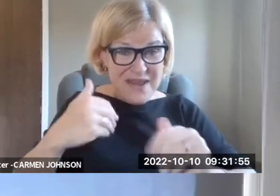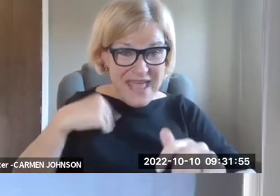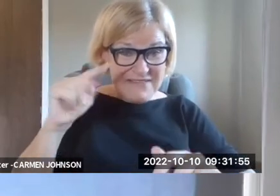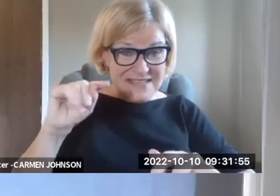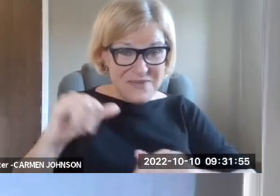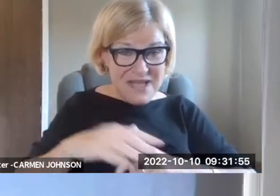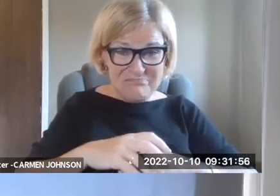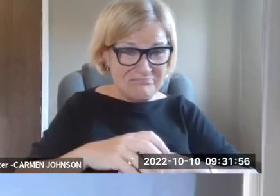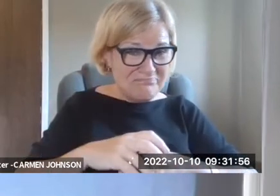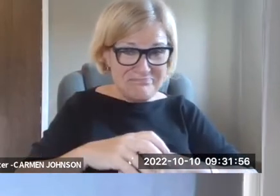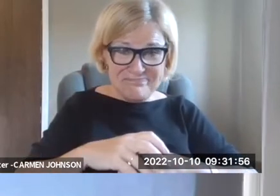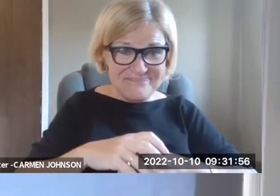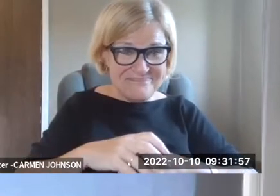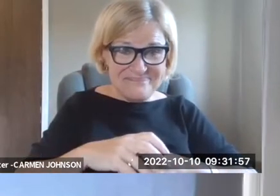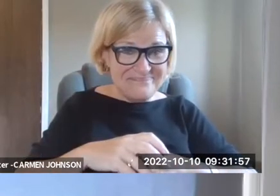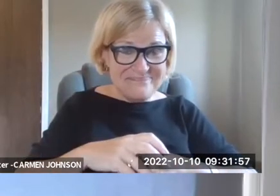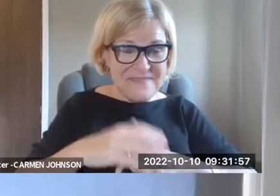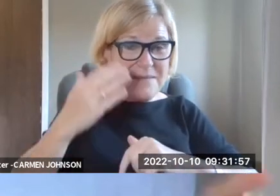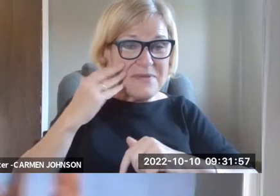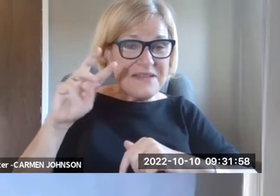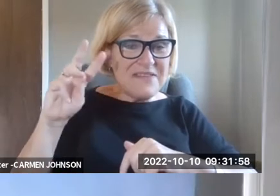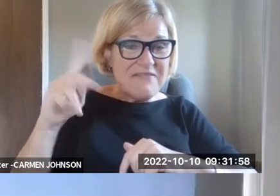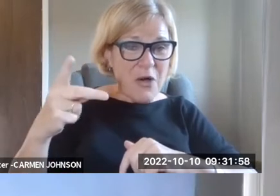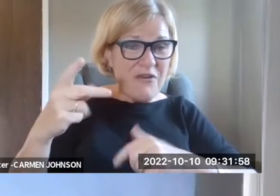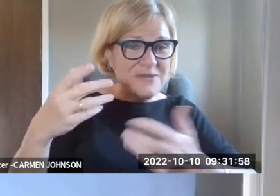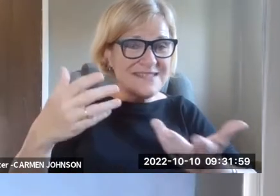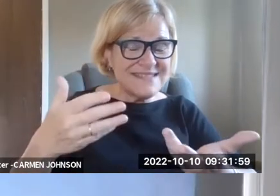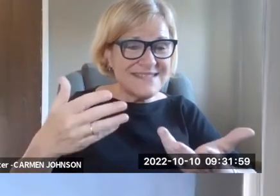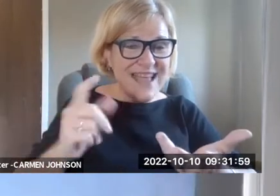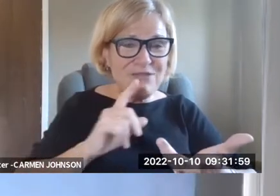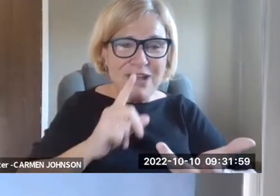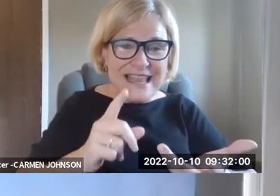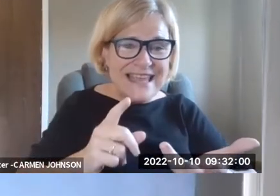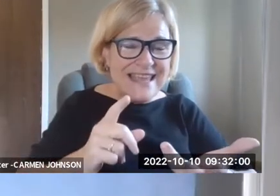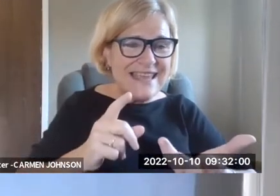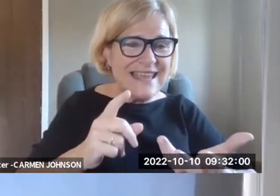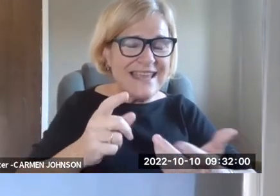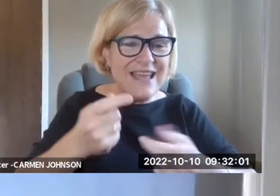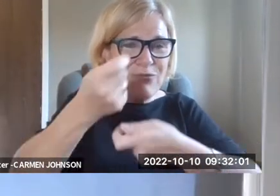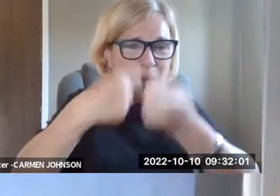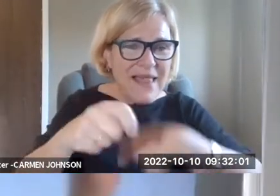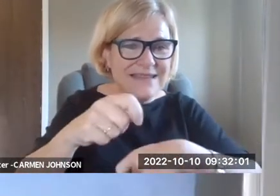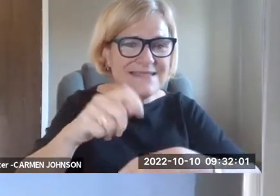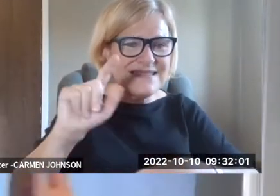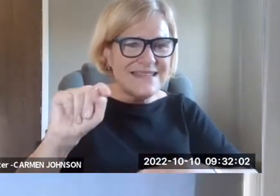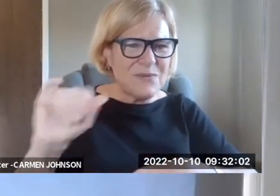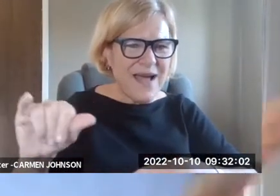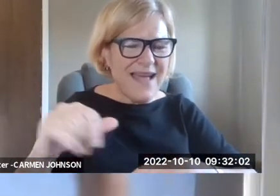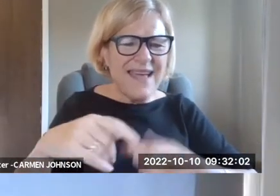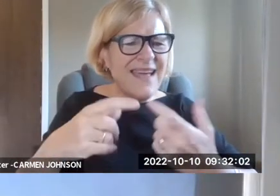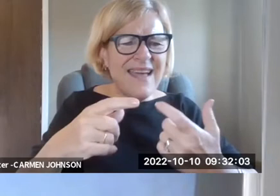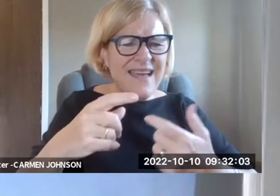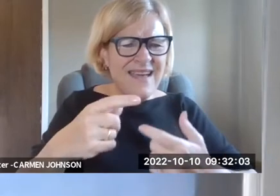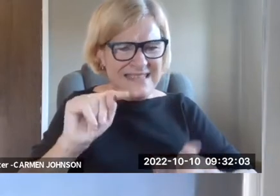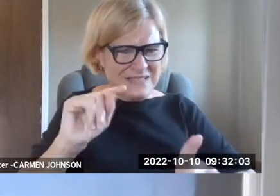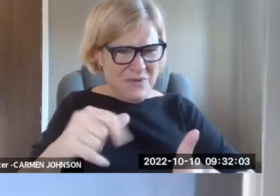universal in the community. Um, almost no one in the community has a TTY. Um, because the video